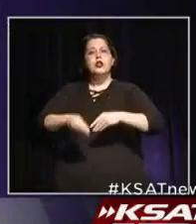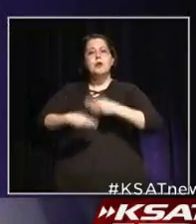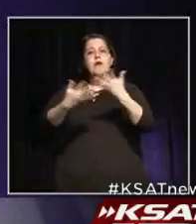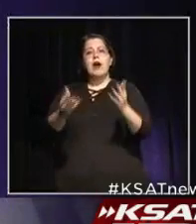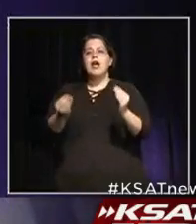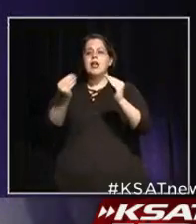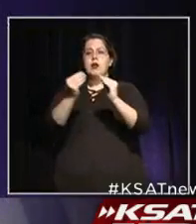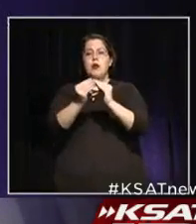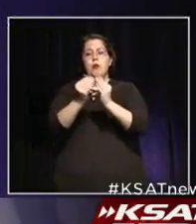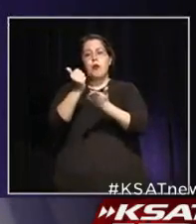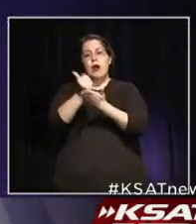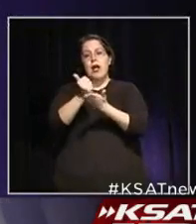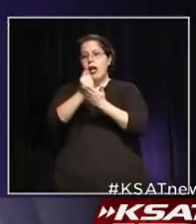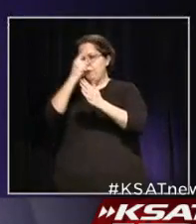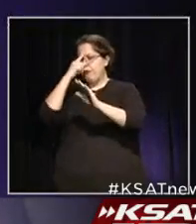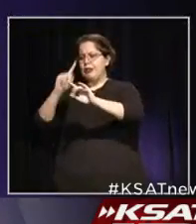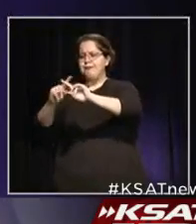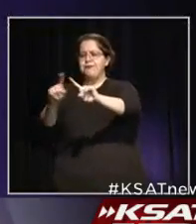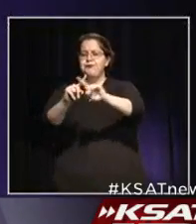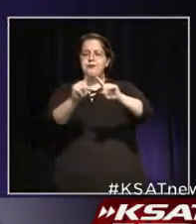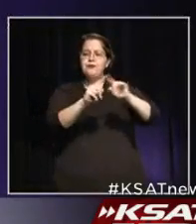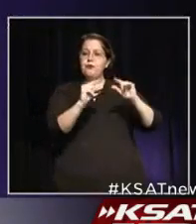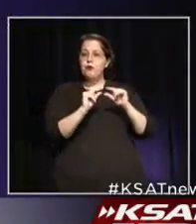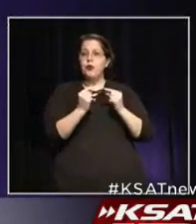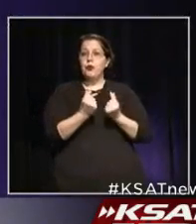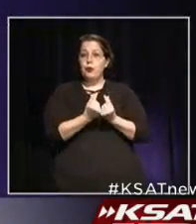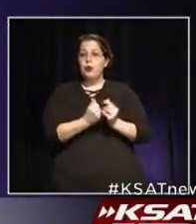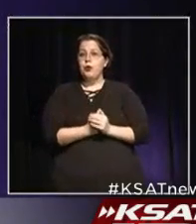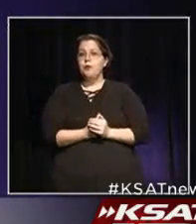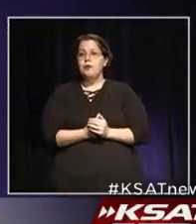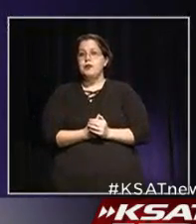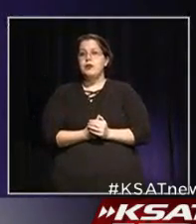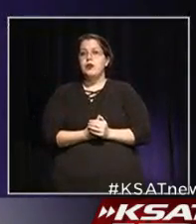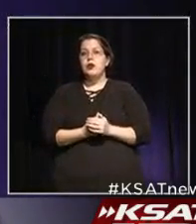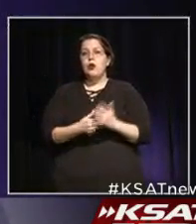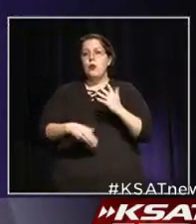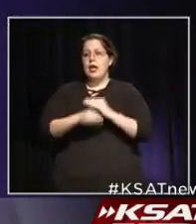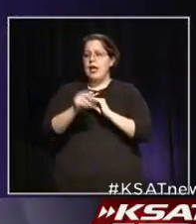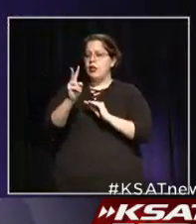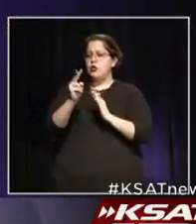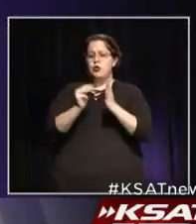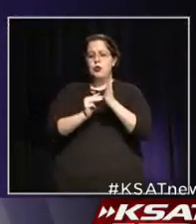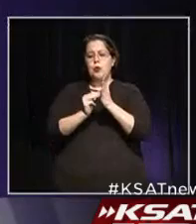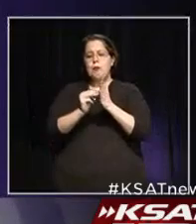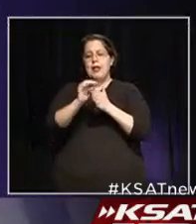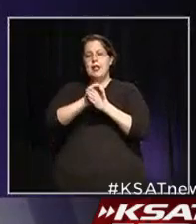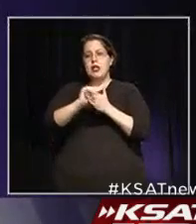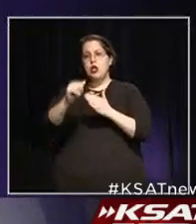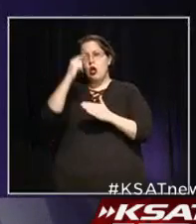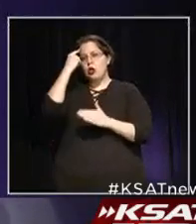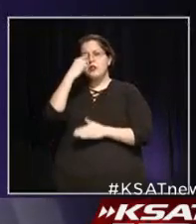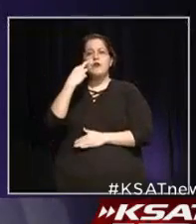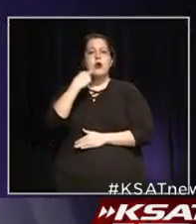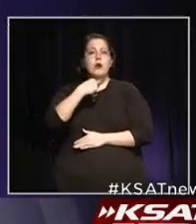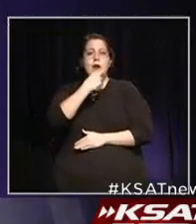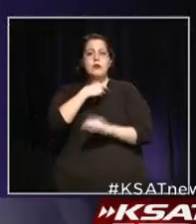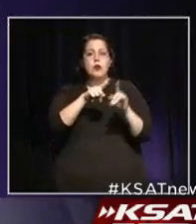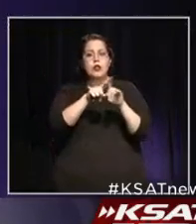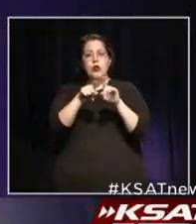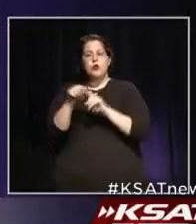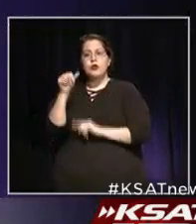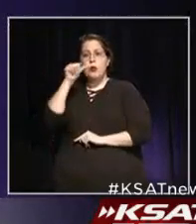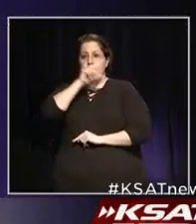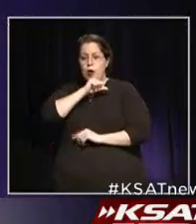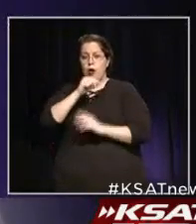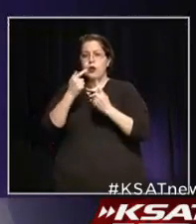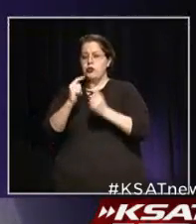more relief for different groups. We funded another $2 million for restaurants and bars and trying to help